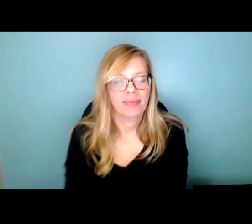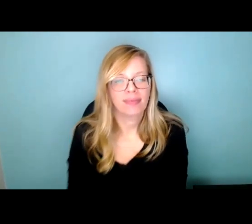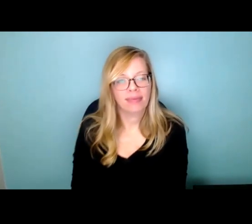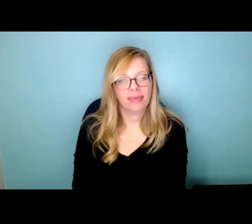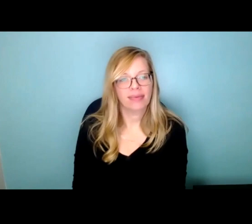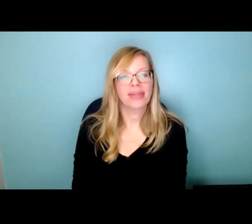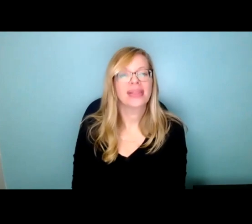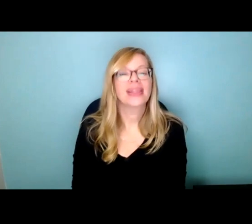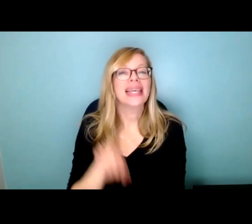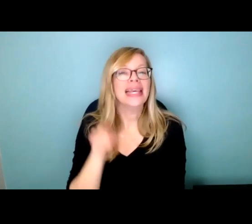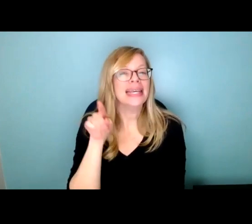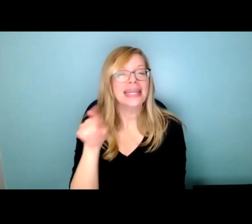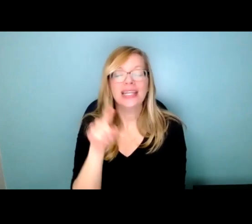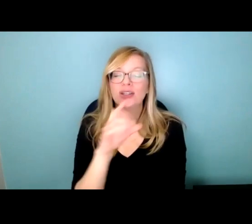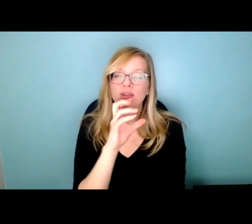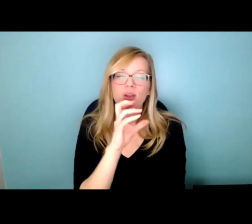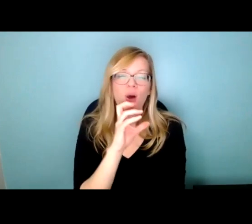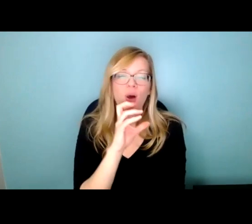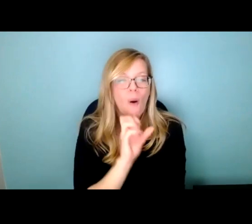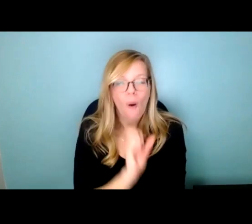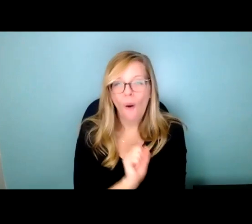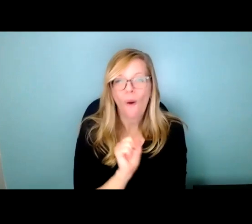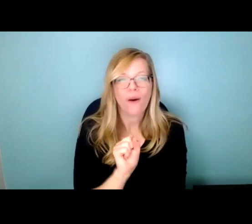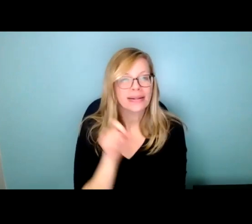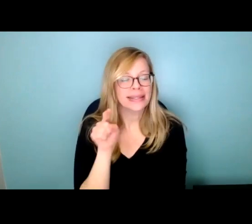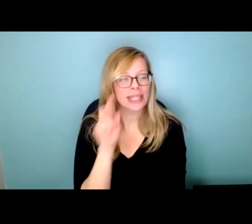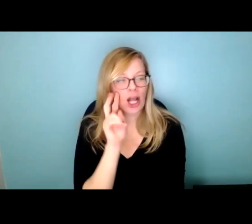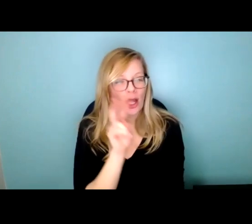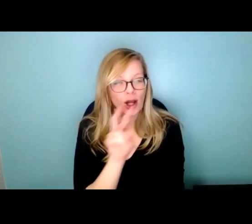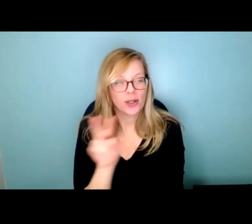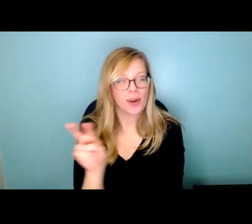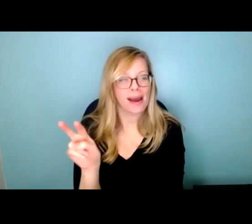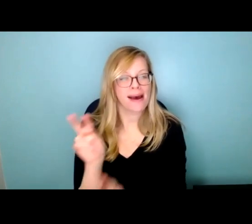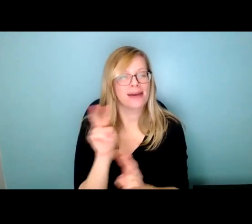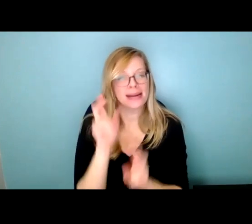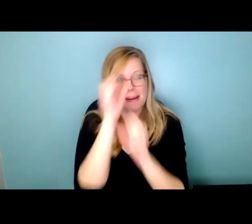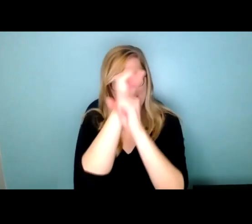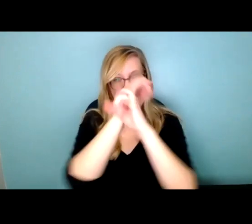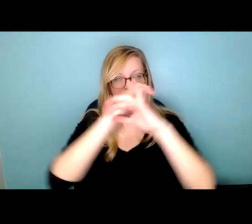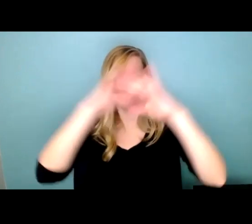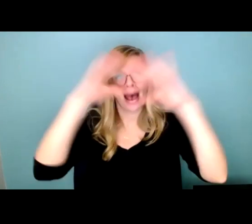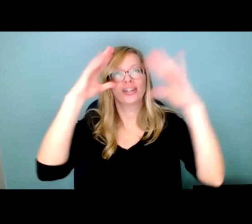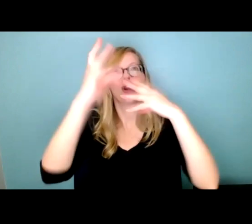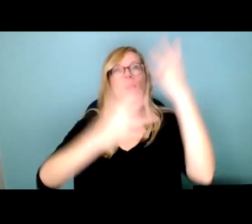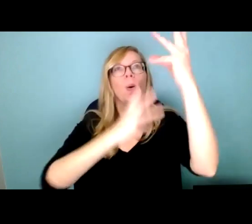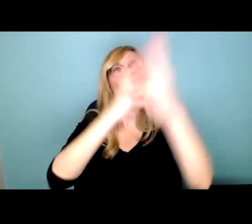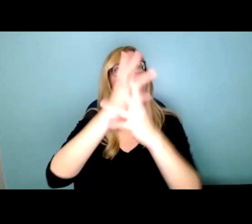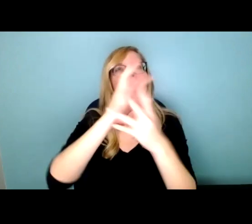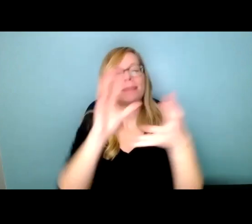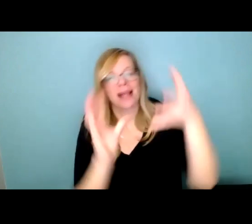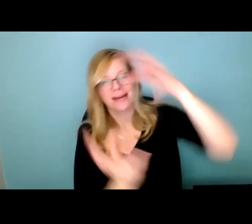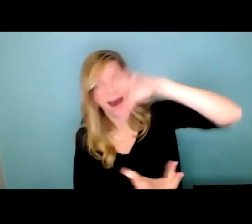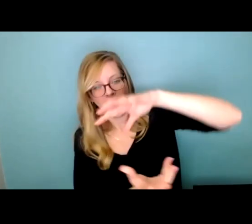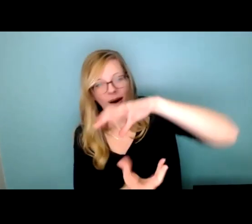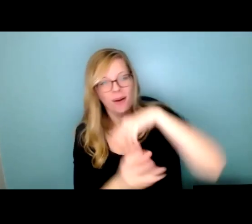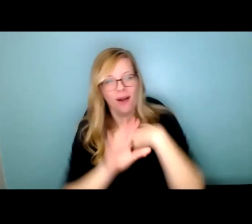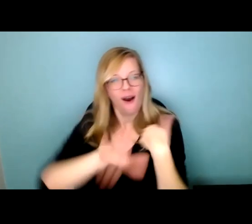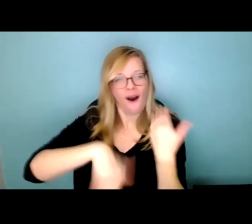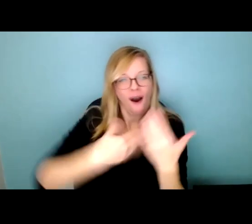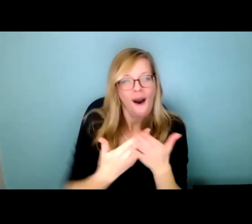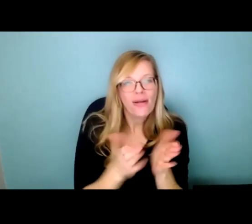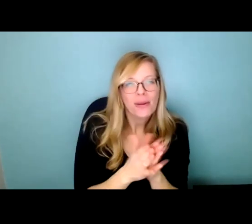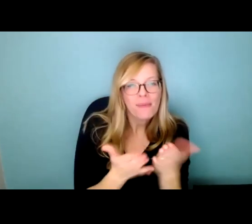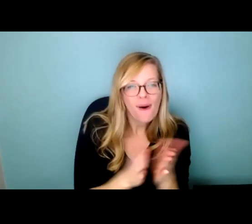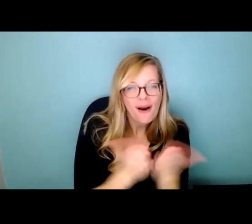he's so old he looked around imagining his world is upside down all the books falling